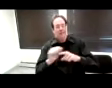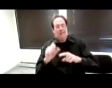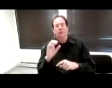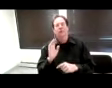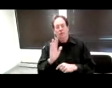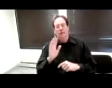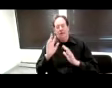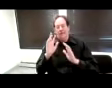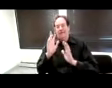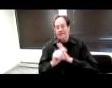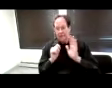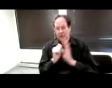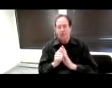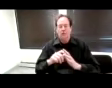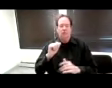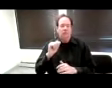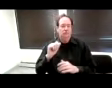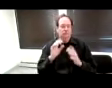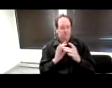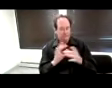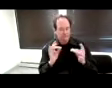your audio are more inclusive to everybody.